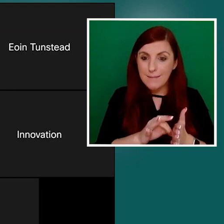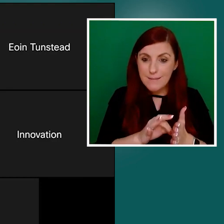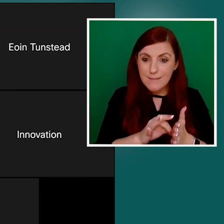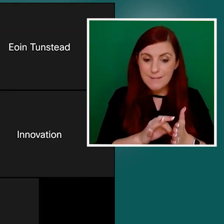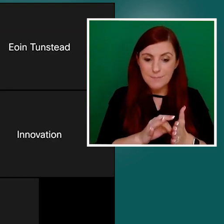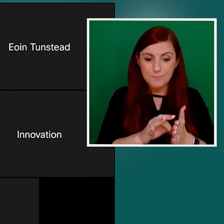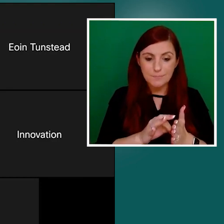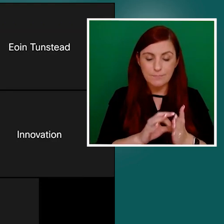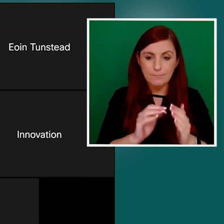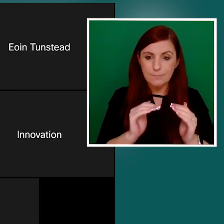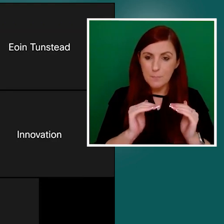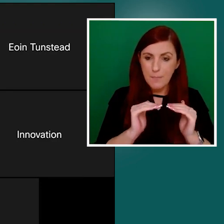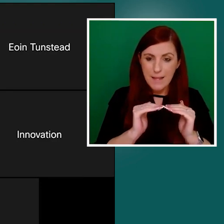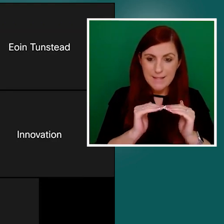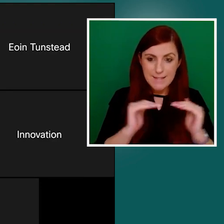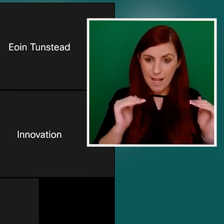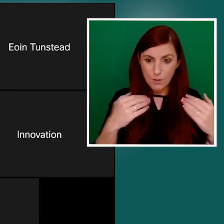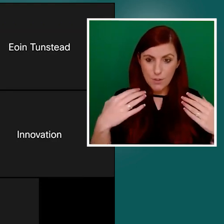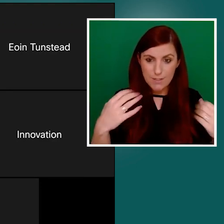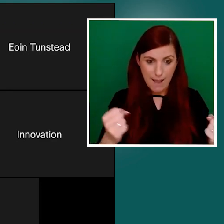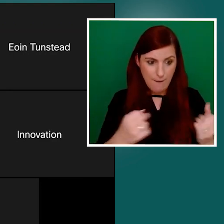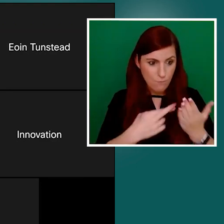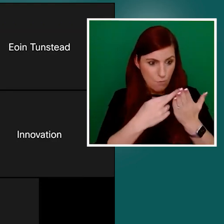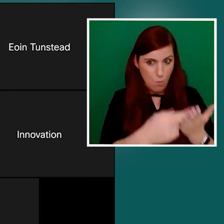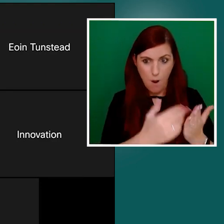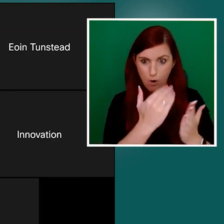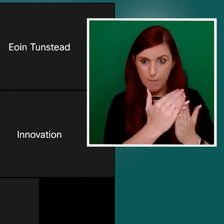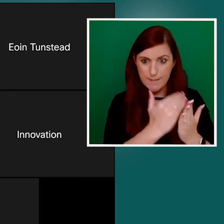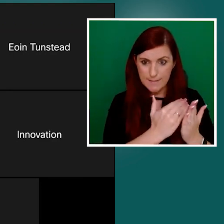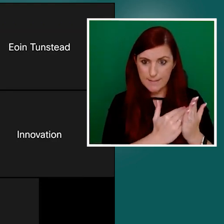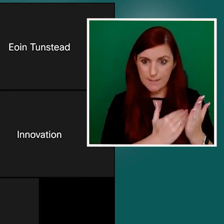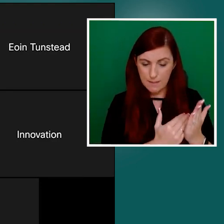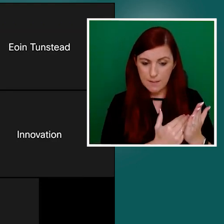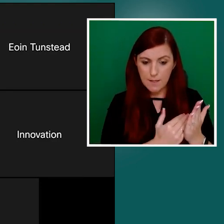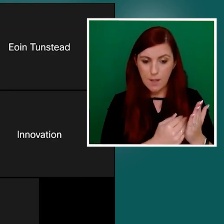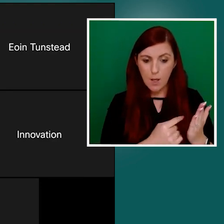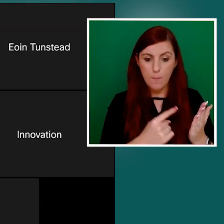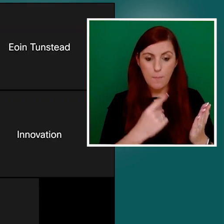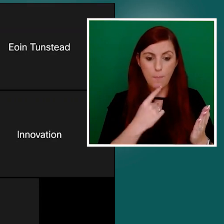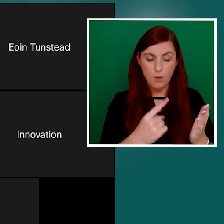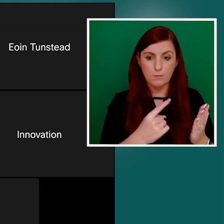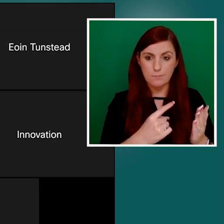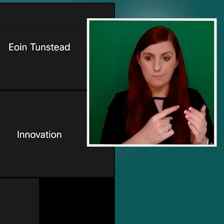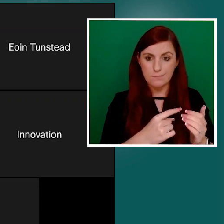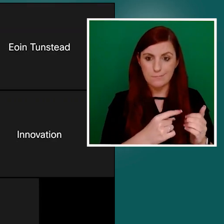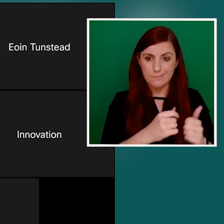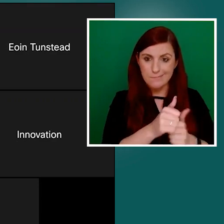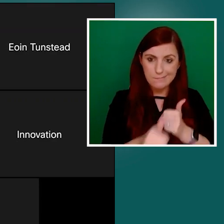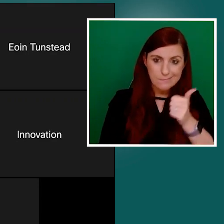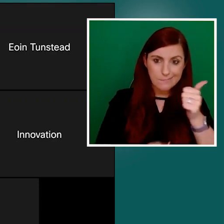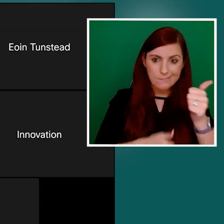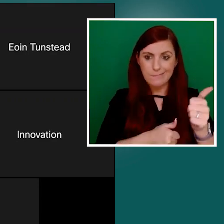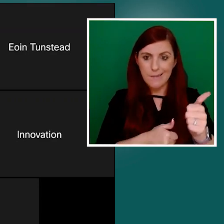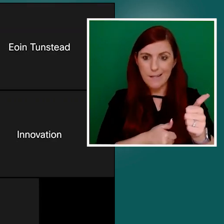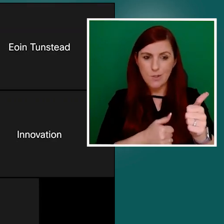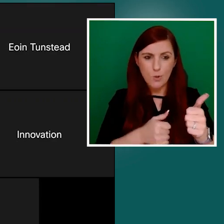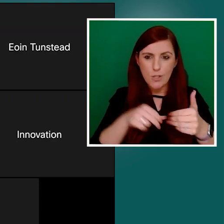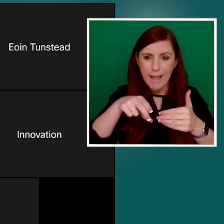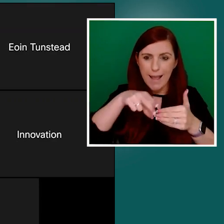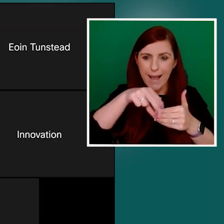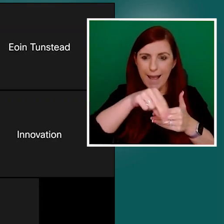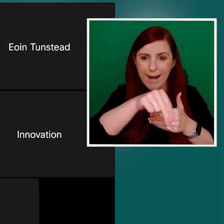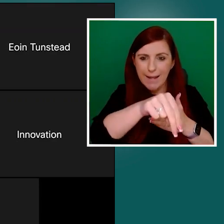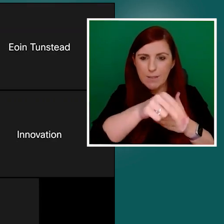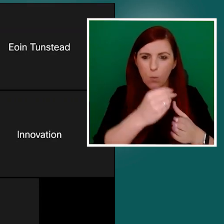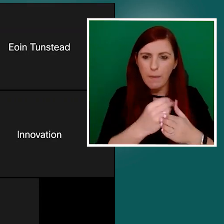set of requirements in it, but the back part of a standard is usually a set of annexes with a lot of design guidance. So